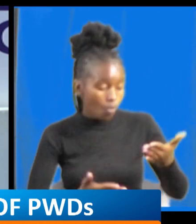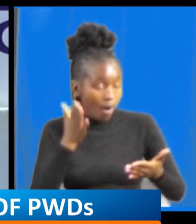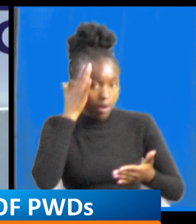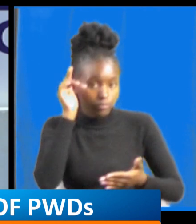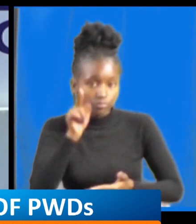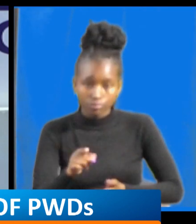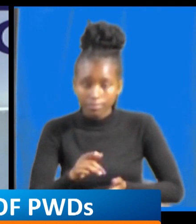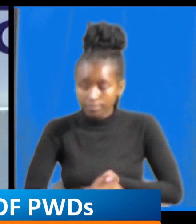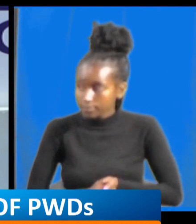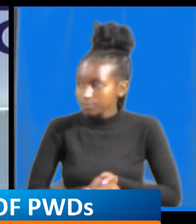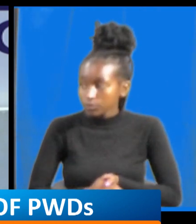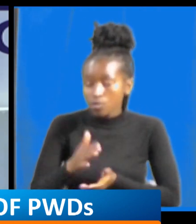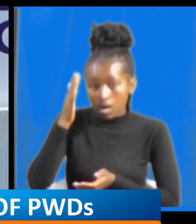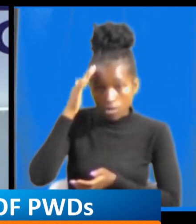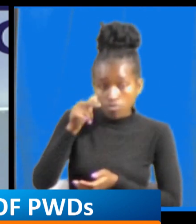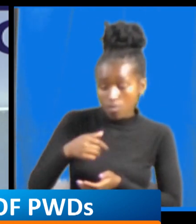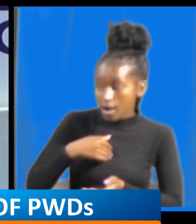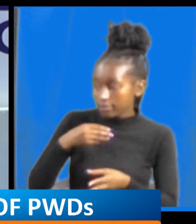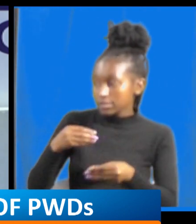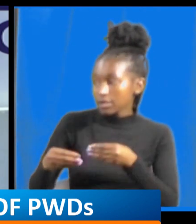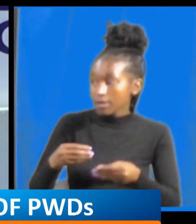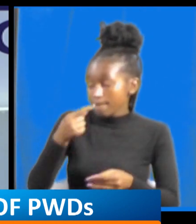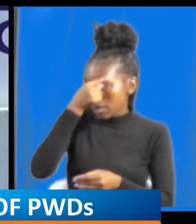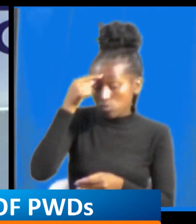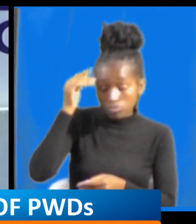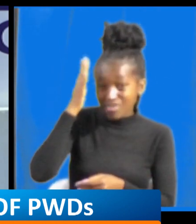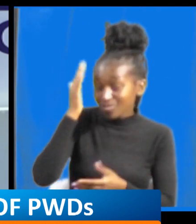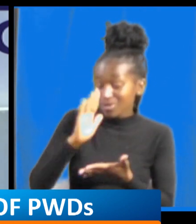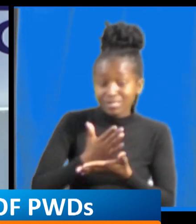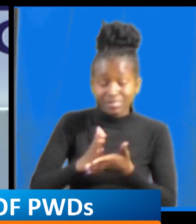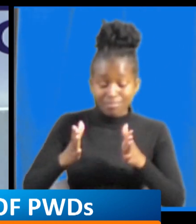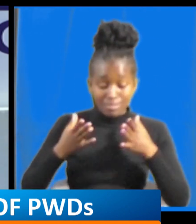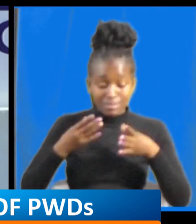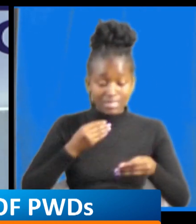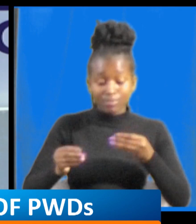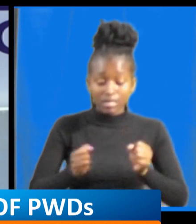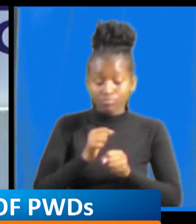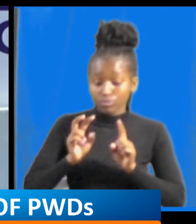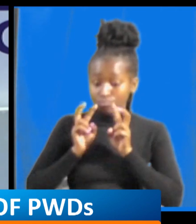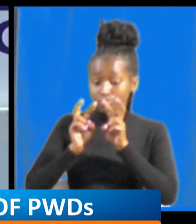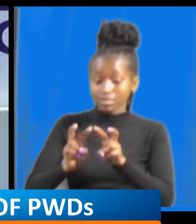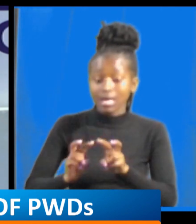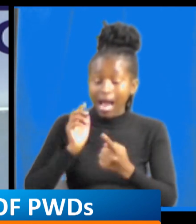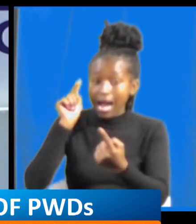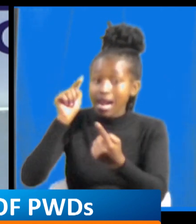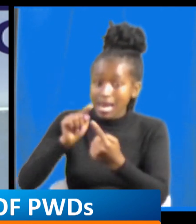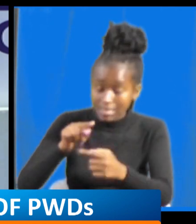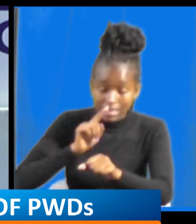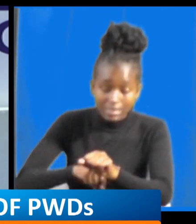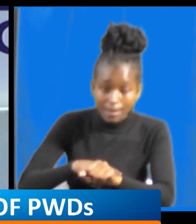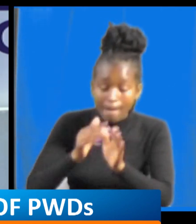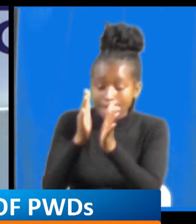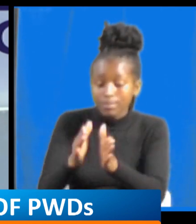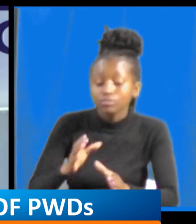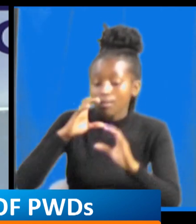you are a person with disability you know some disability you cannot see them unless that person communicates to you